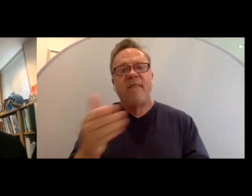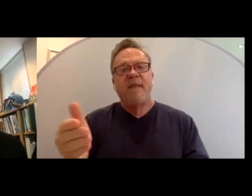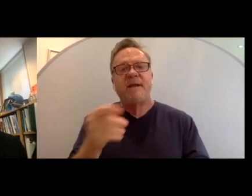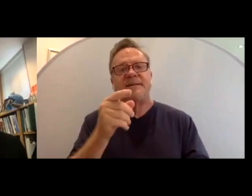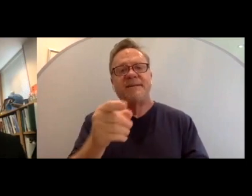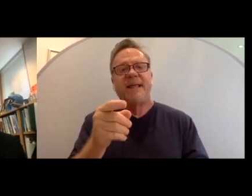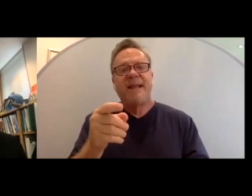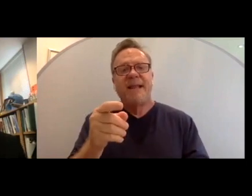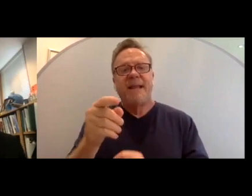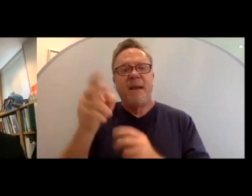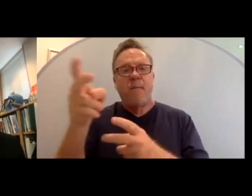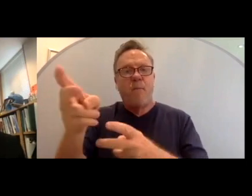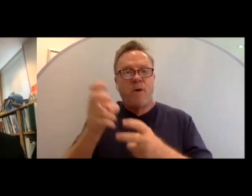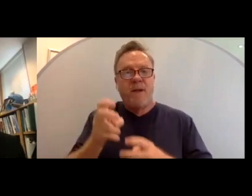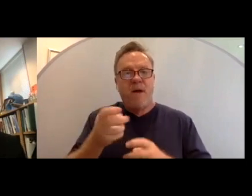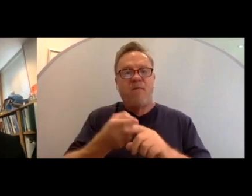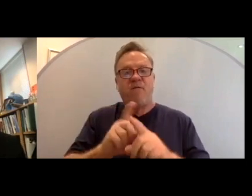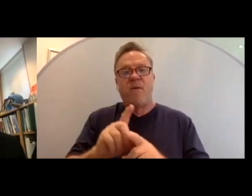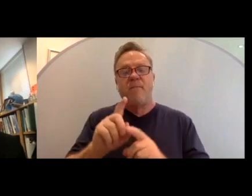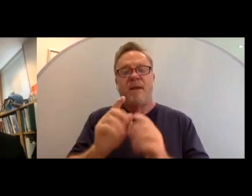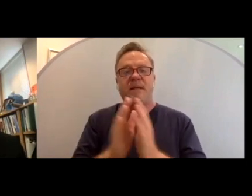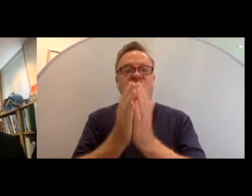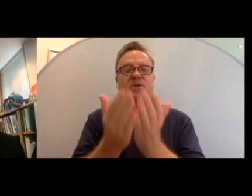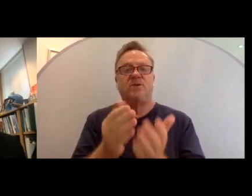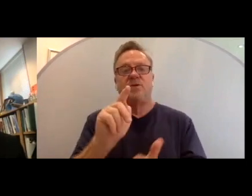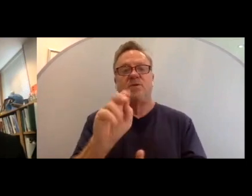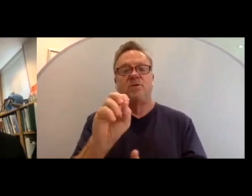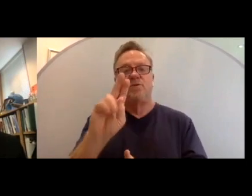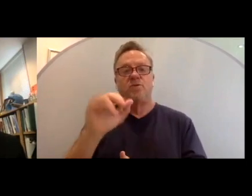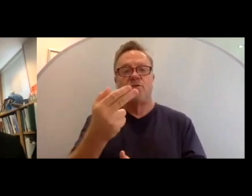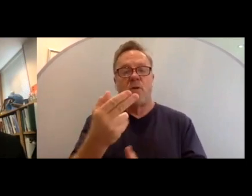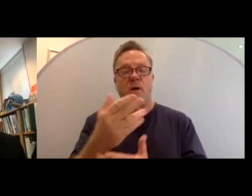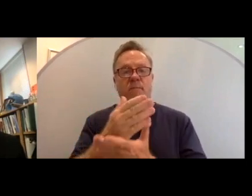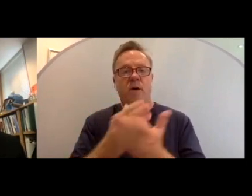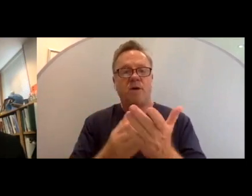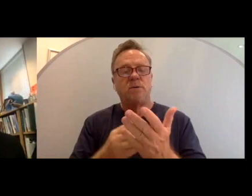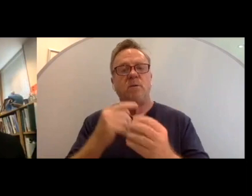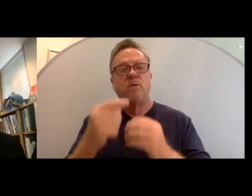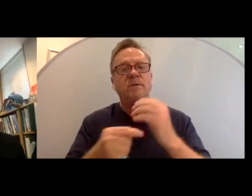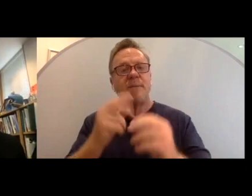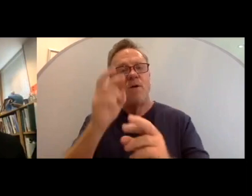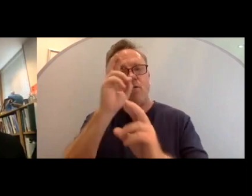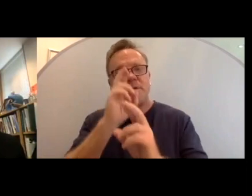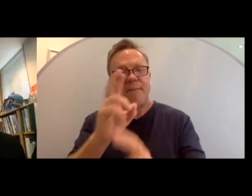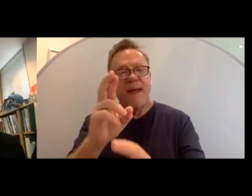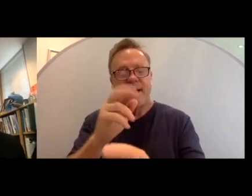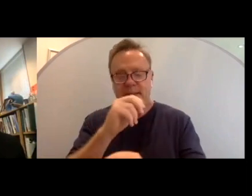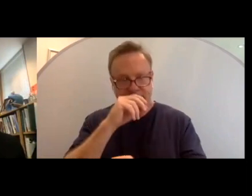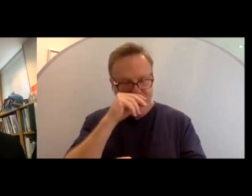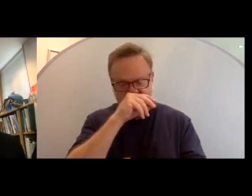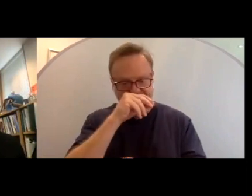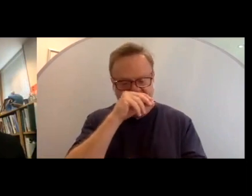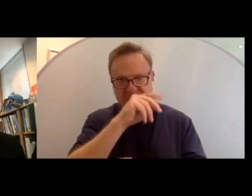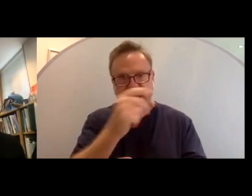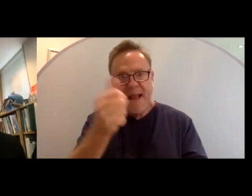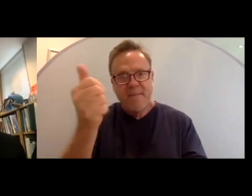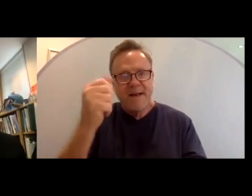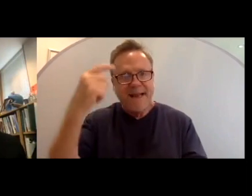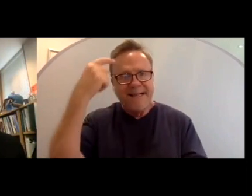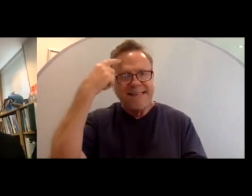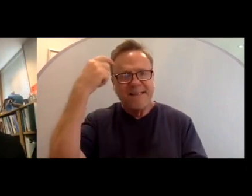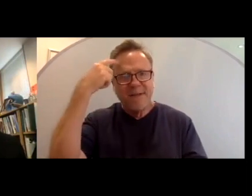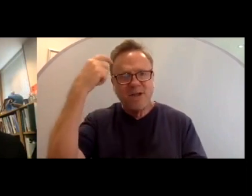pulled out of his Torah portion, his scriptural portion, was about respect and eliminating suspicion.